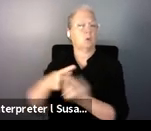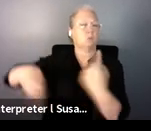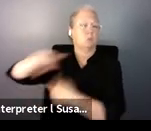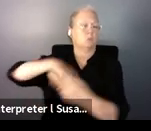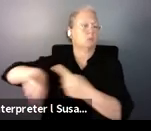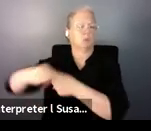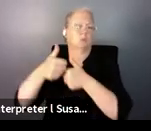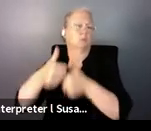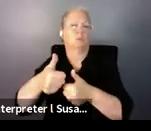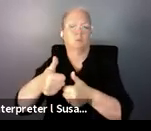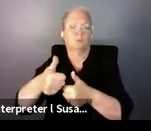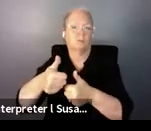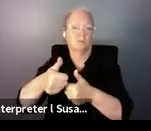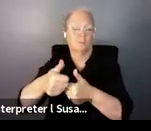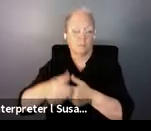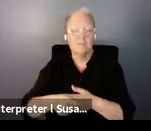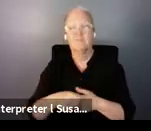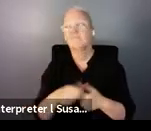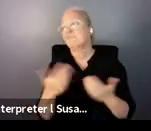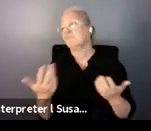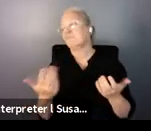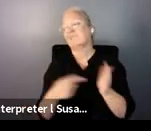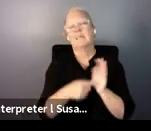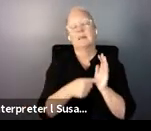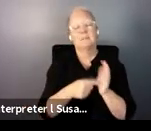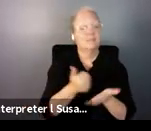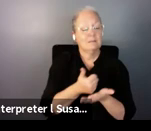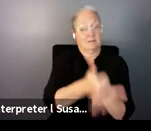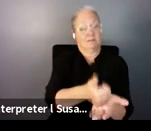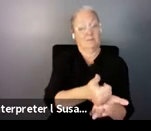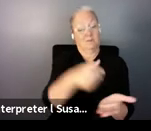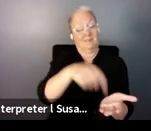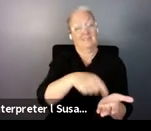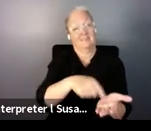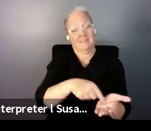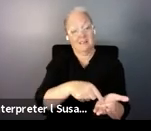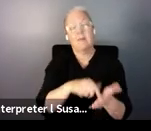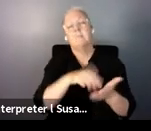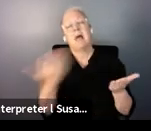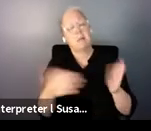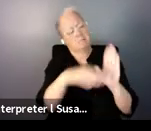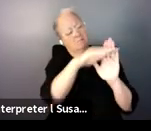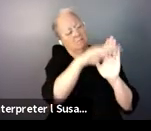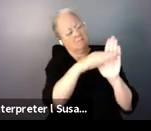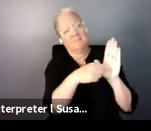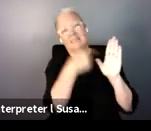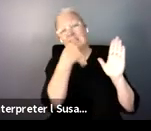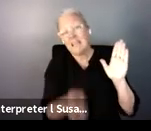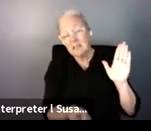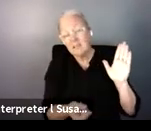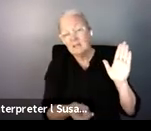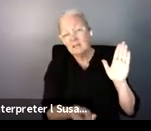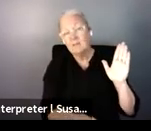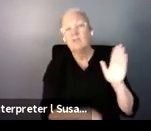And support might be delivered only at certain conditions. For instance, if you fulfill your